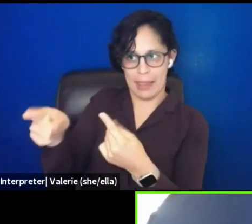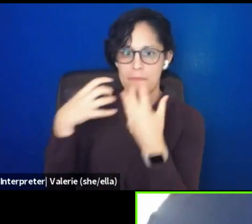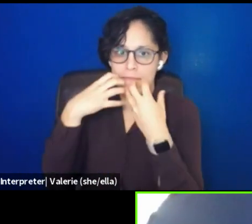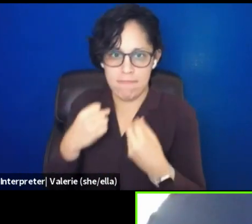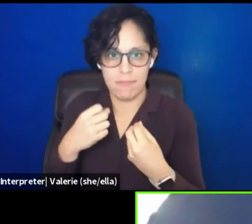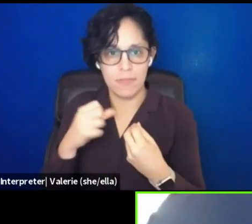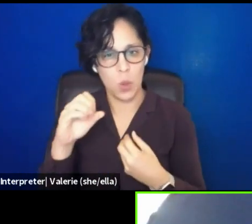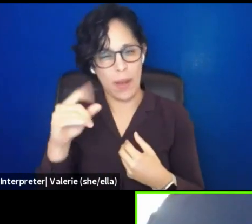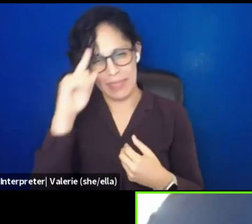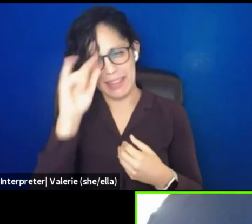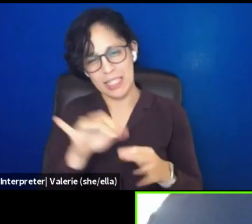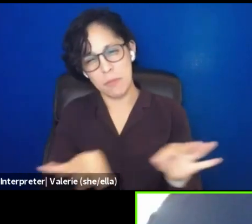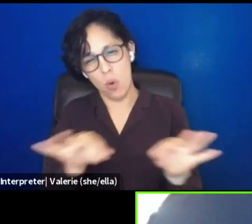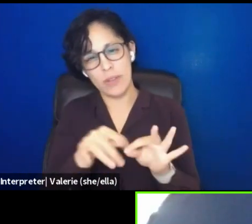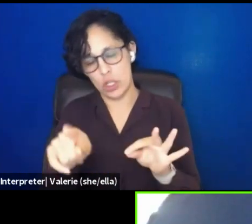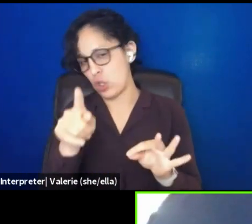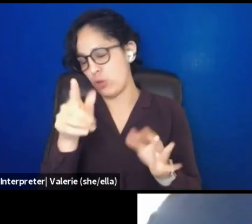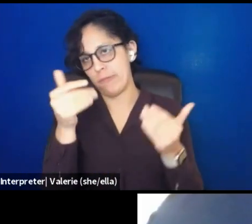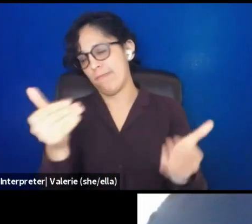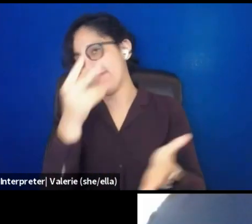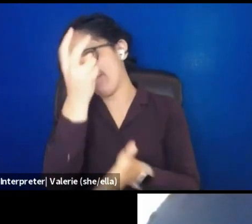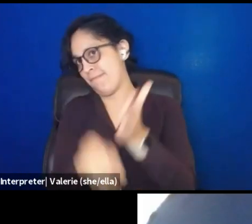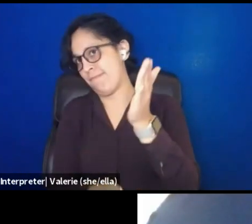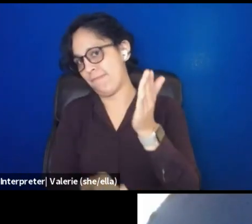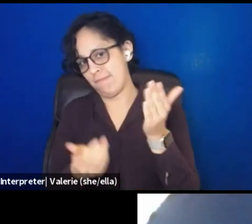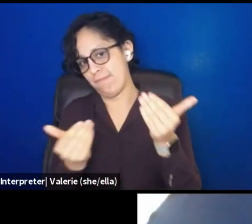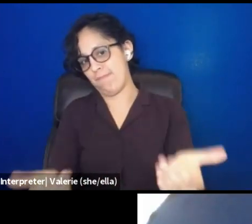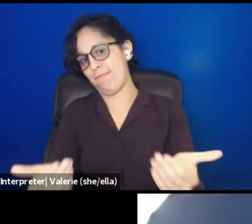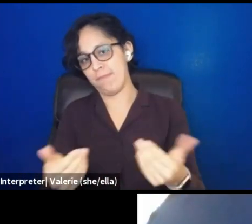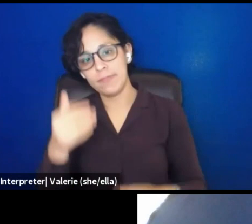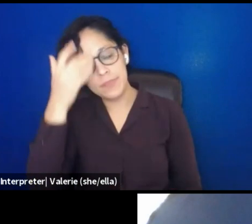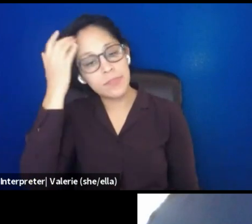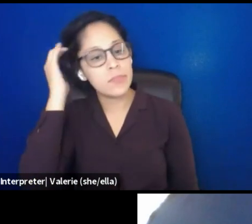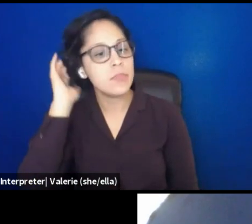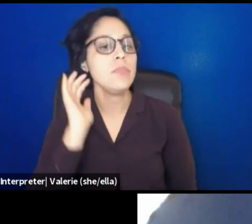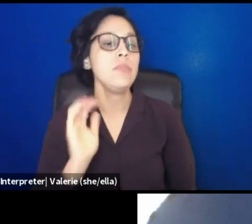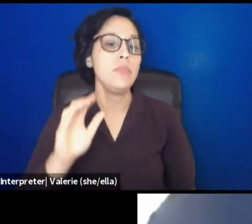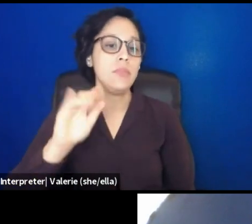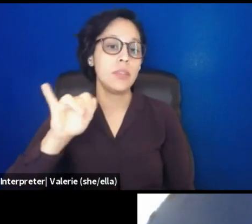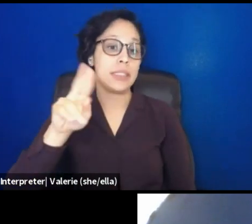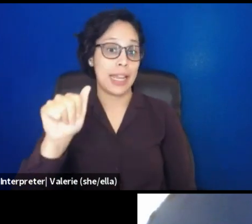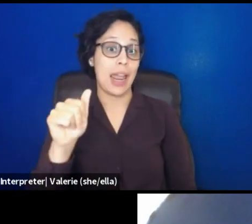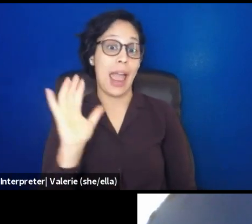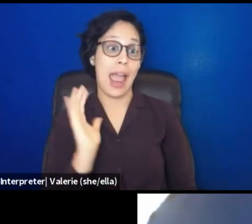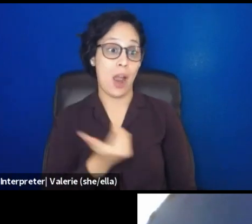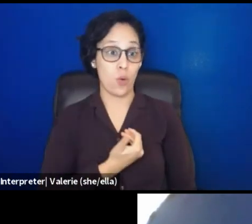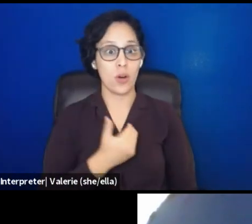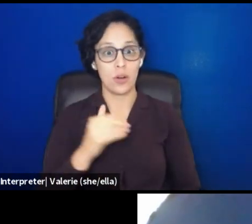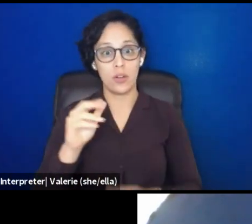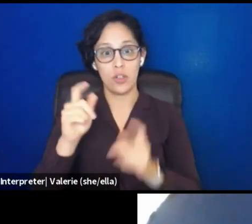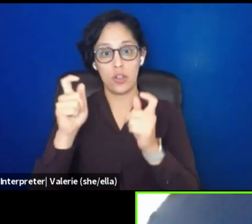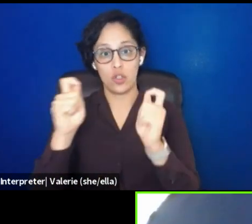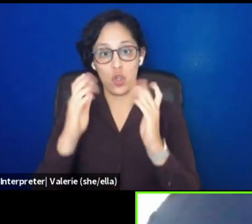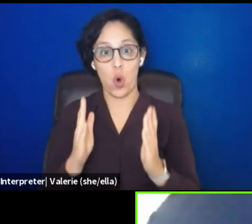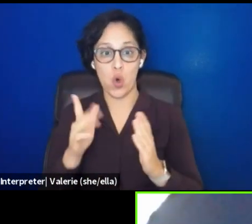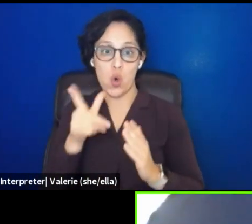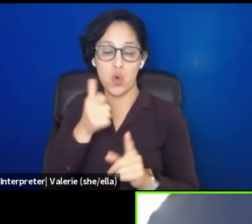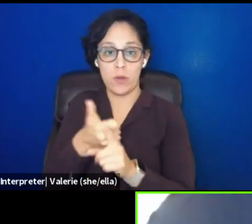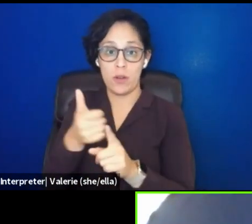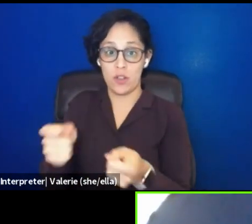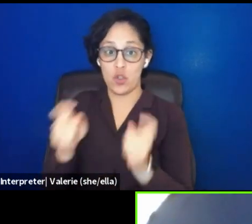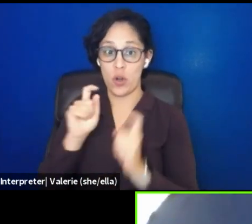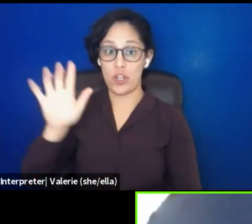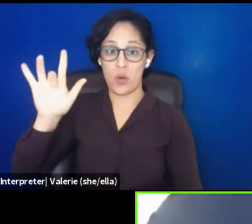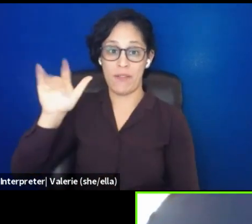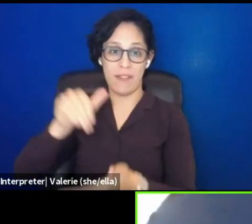um, head first. I will say we did have one, our $25,000 donor was a foundation who only donated